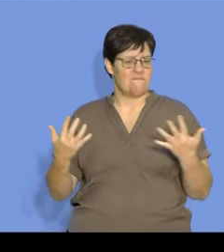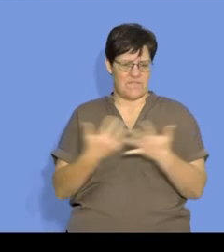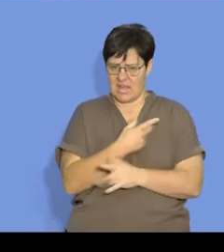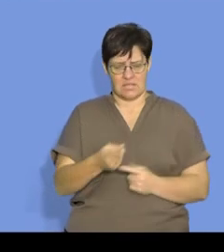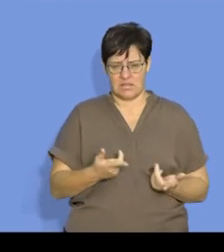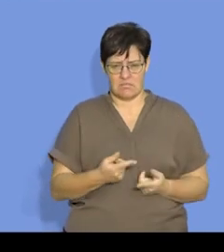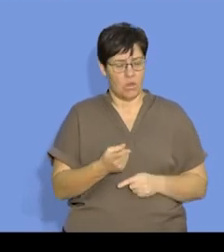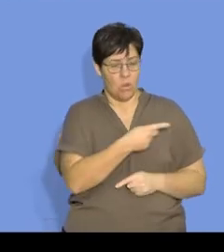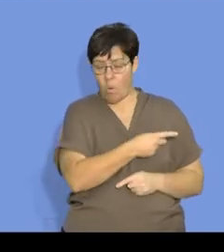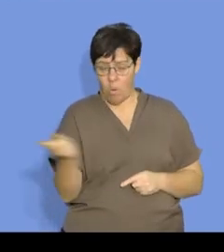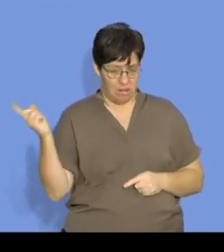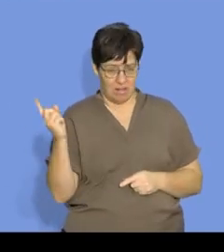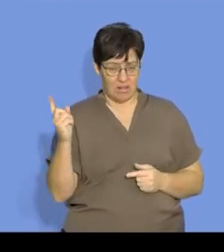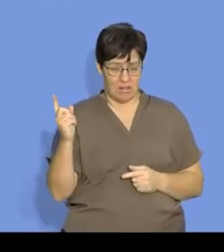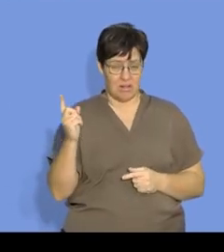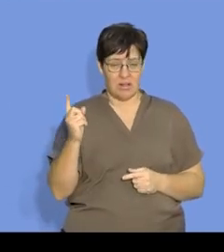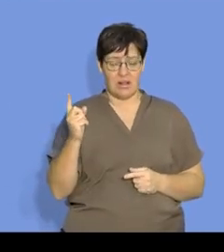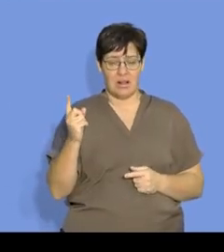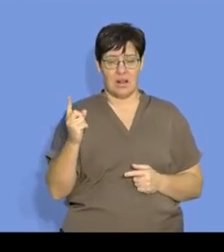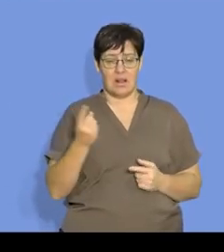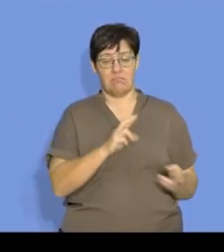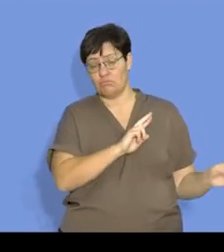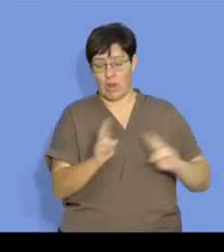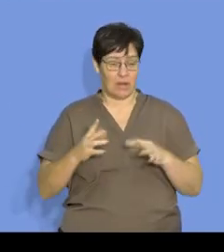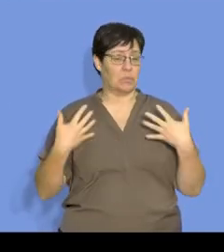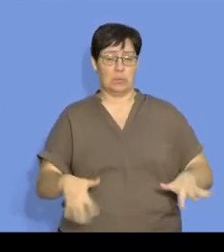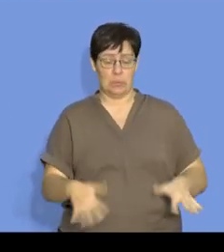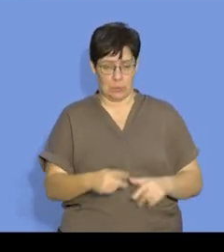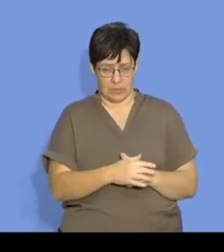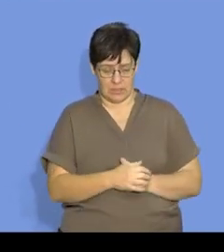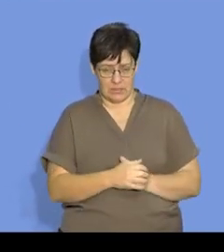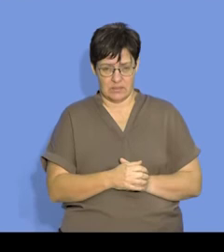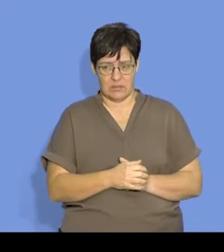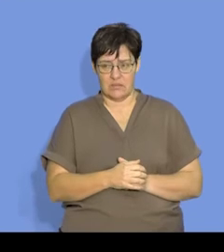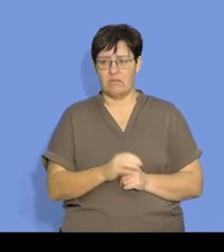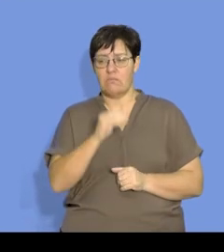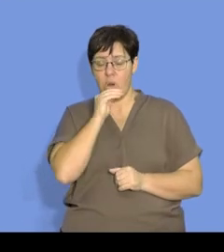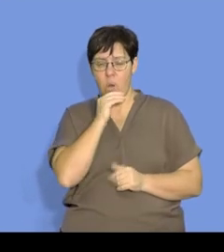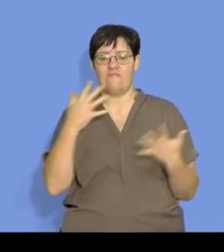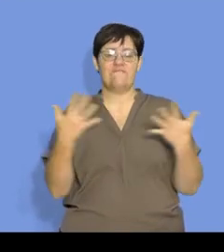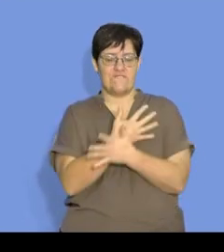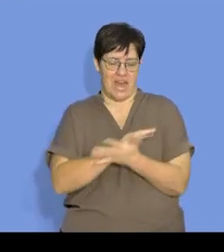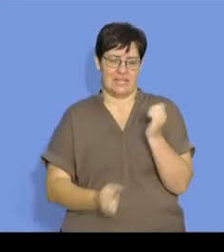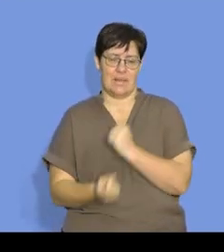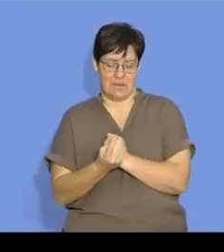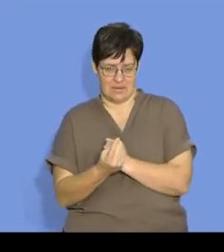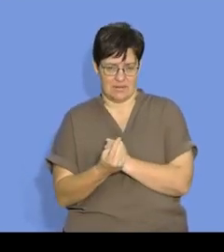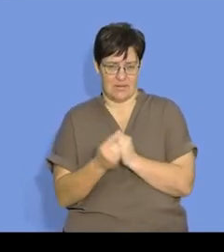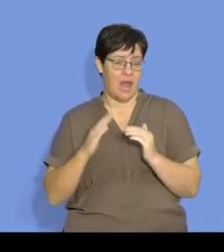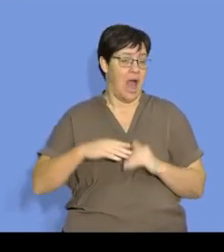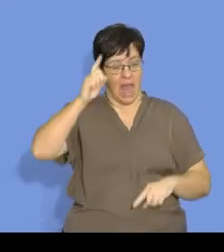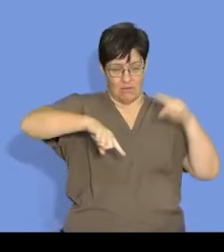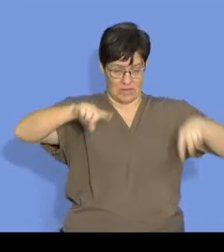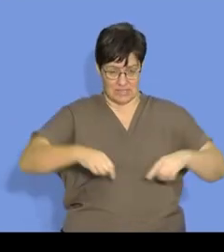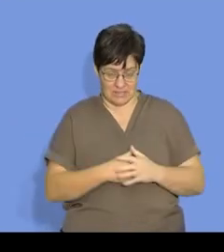very reactive. Not some of them, all of them are very reactive elements. They make for a fast